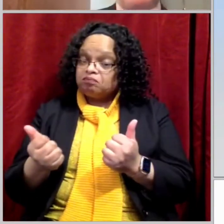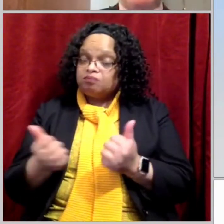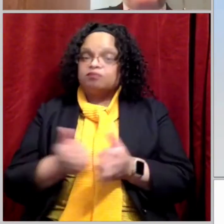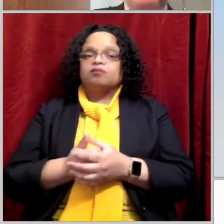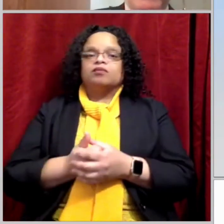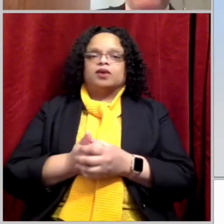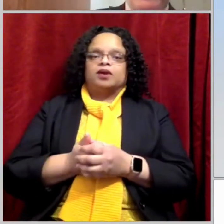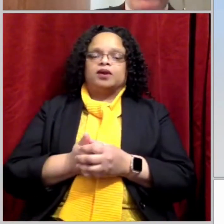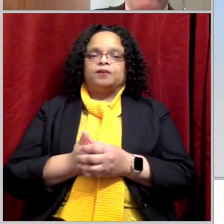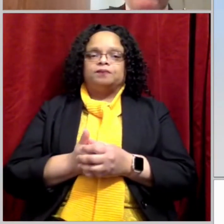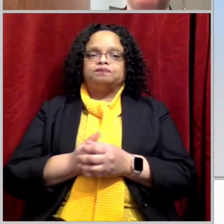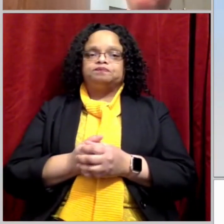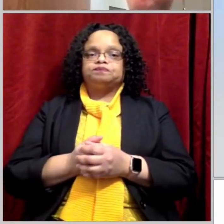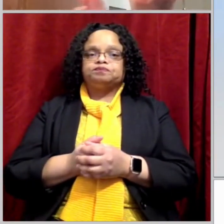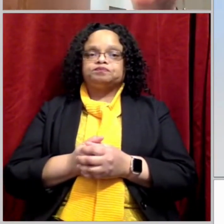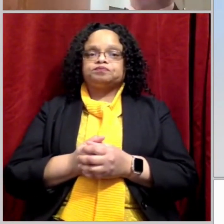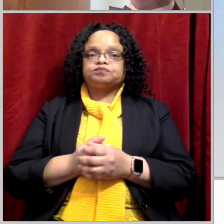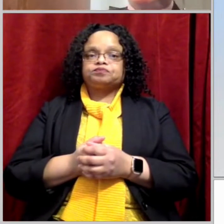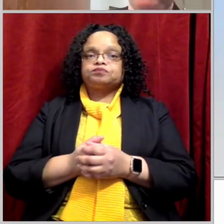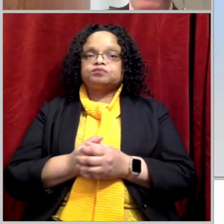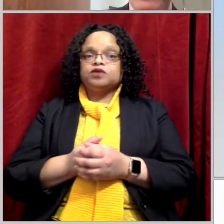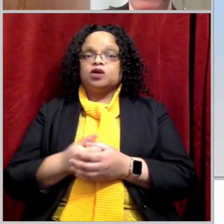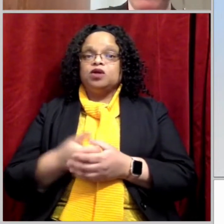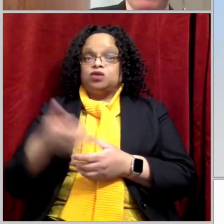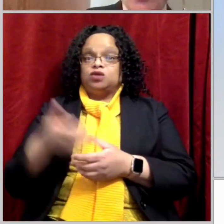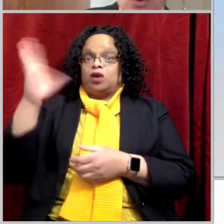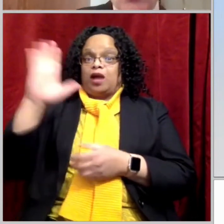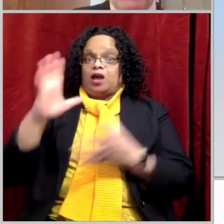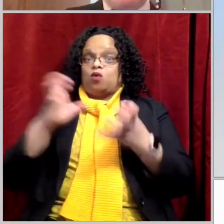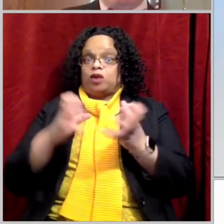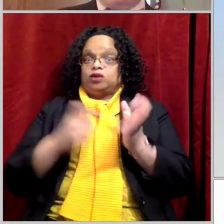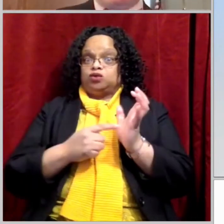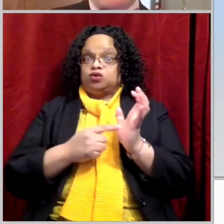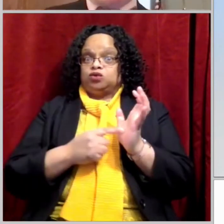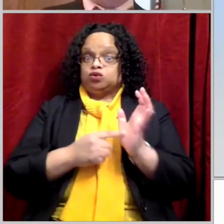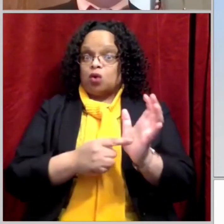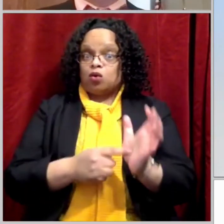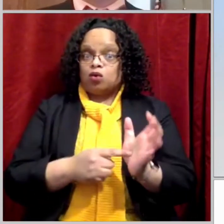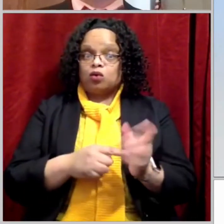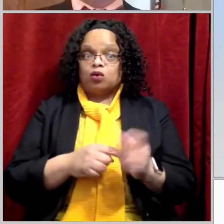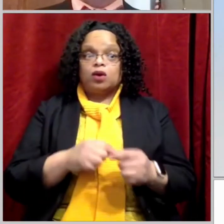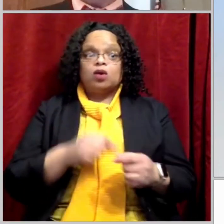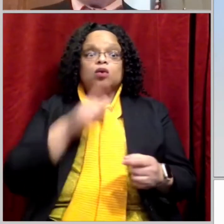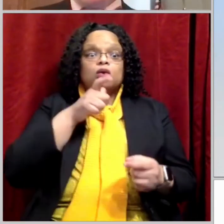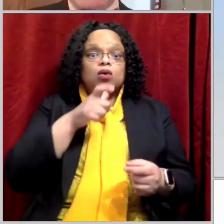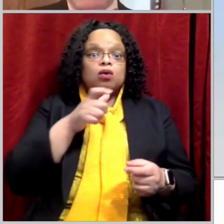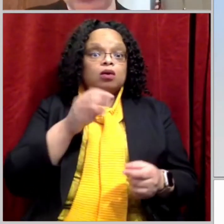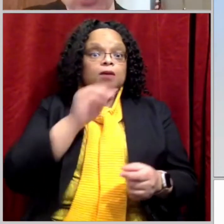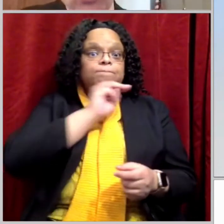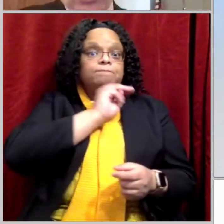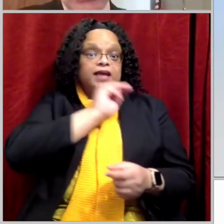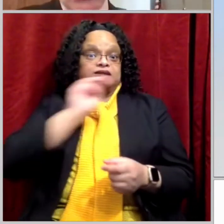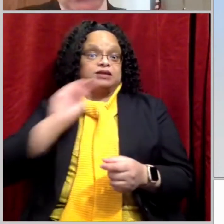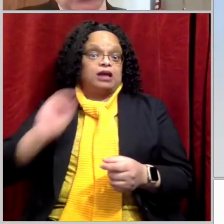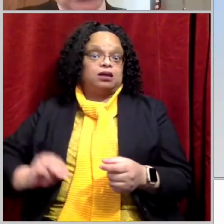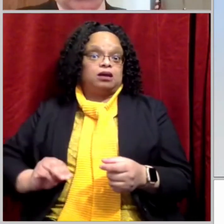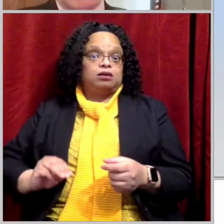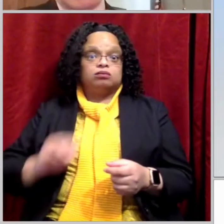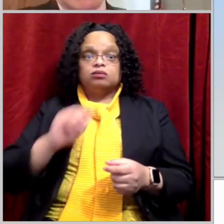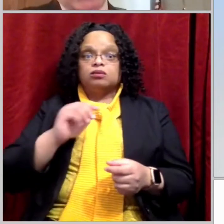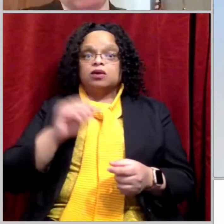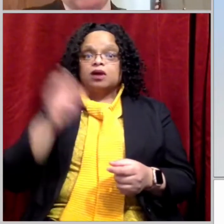talk about that a little bit. God wanted to point out who the Messiah was so that no one